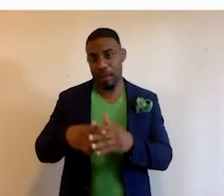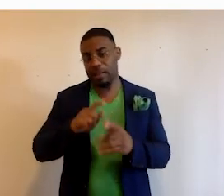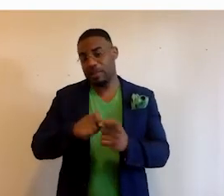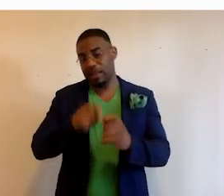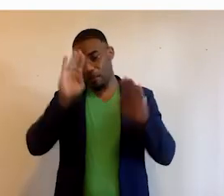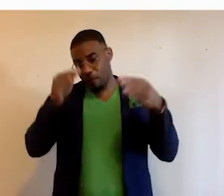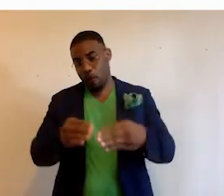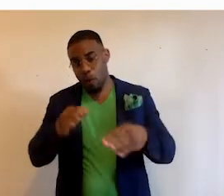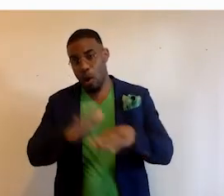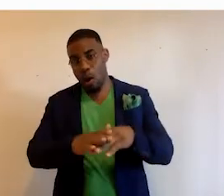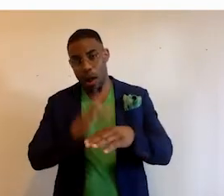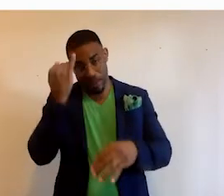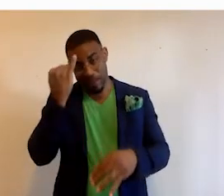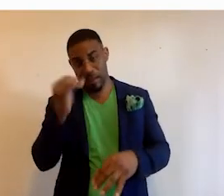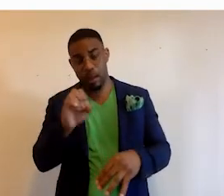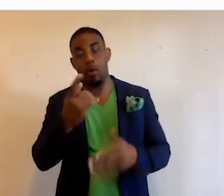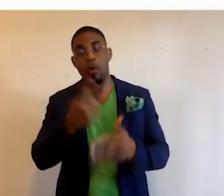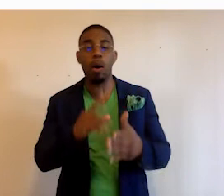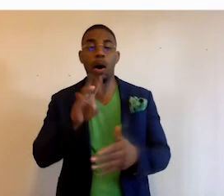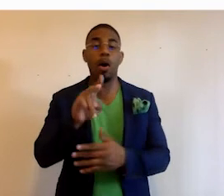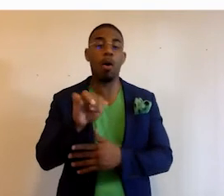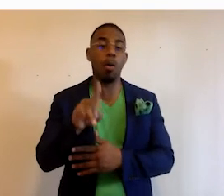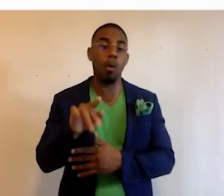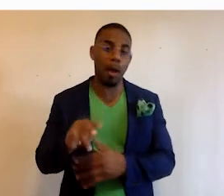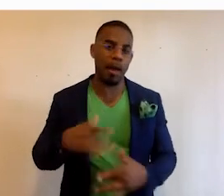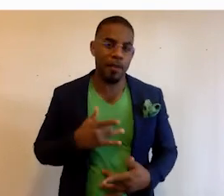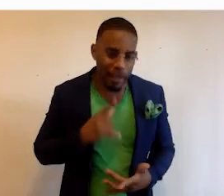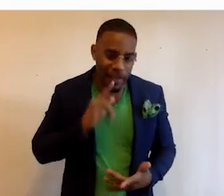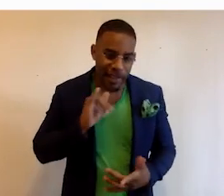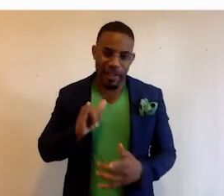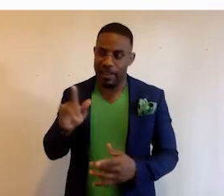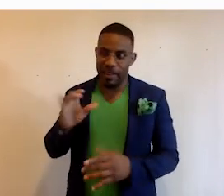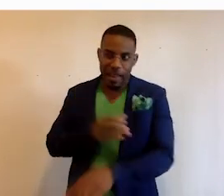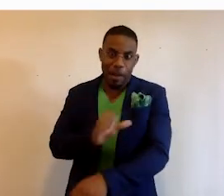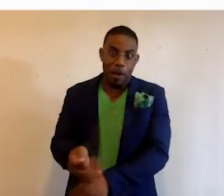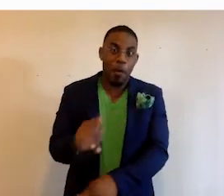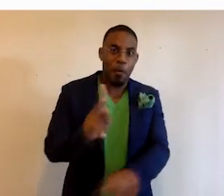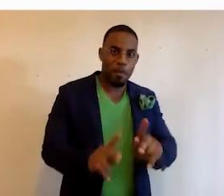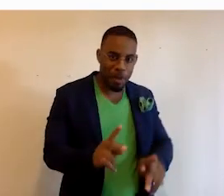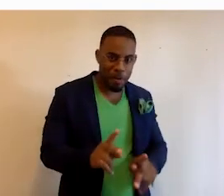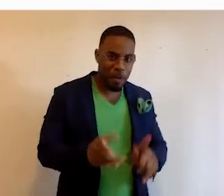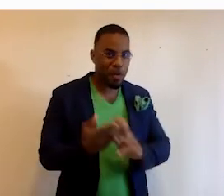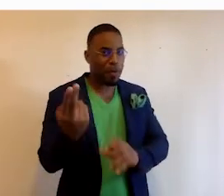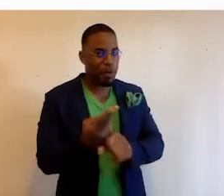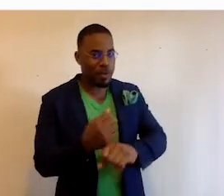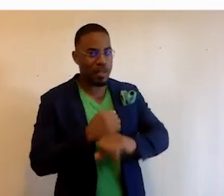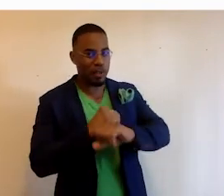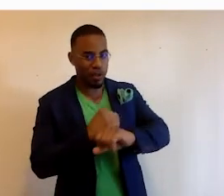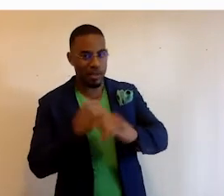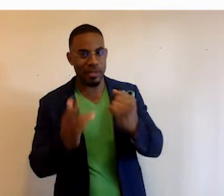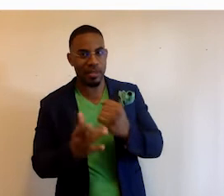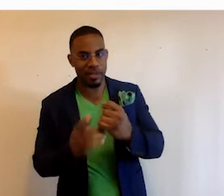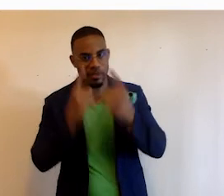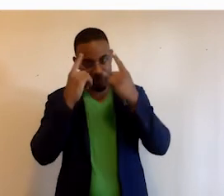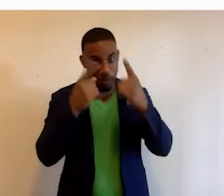focused on the idea of what the Wakandans did, which was they empowered their own people through the use of superior technology.